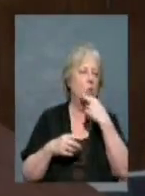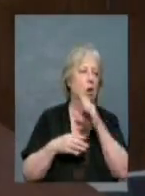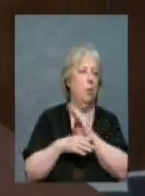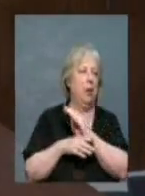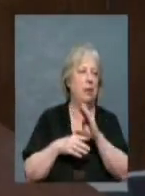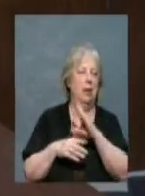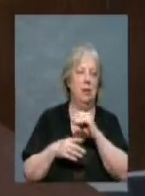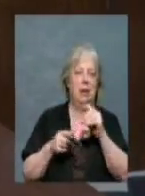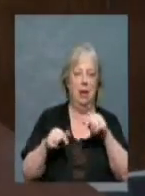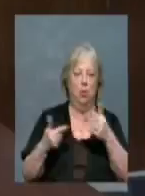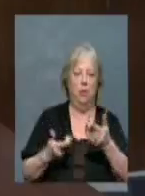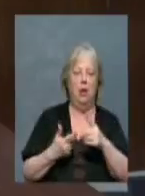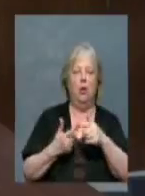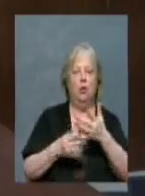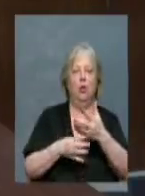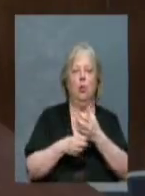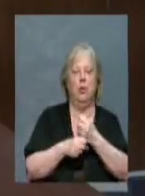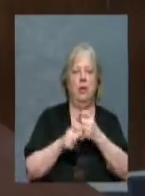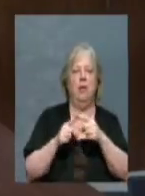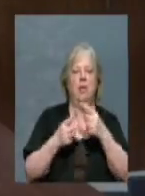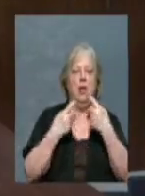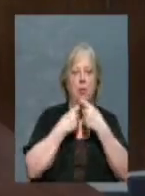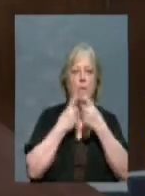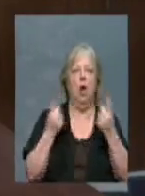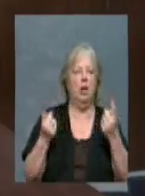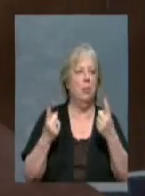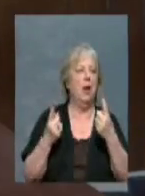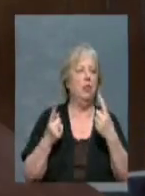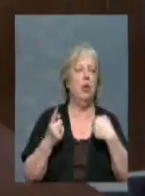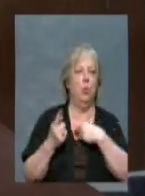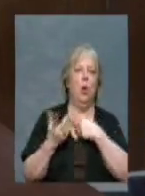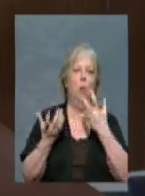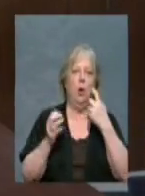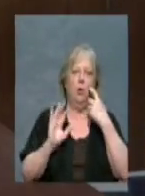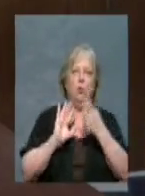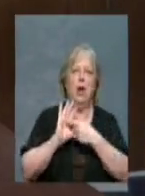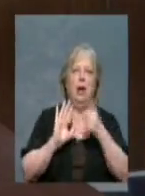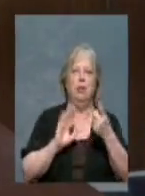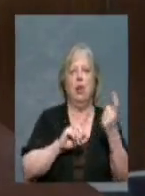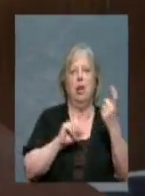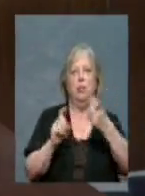proclamation I read, and we're glad you're here and recognizing your contribution to this city. Mr. Gilbert Alekinez.